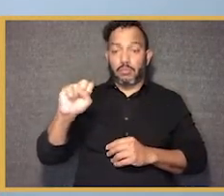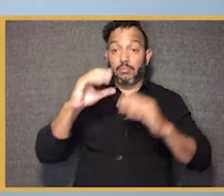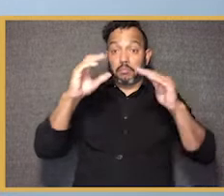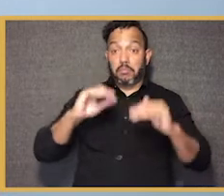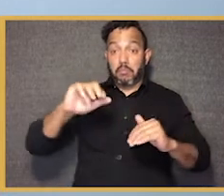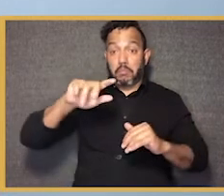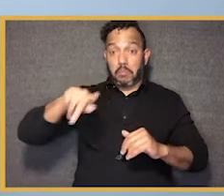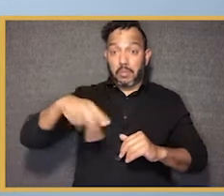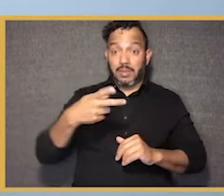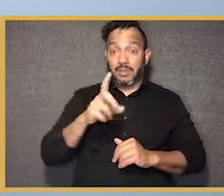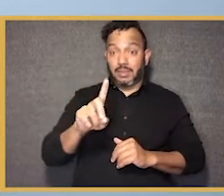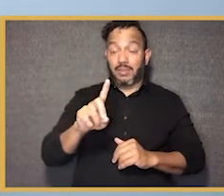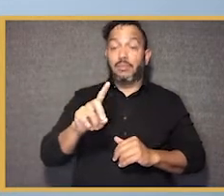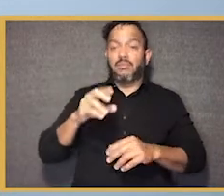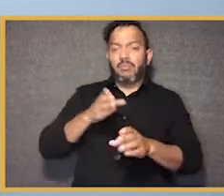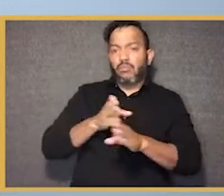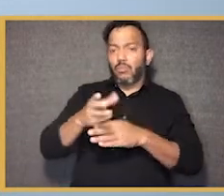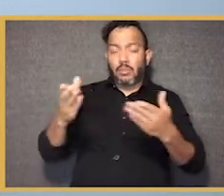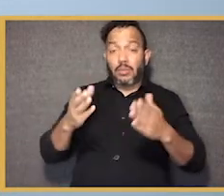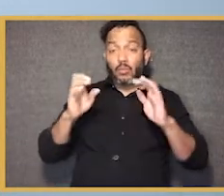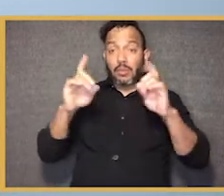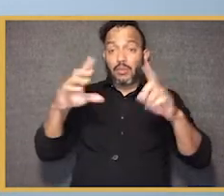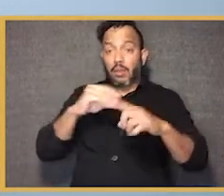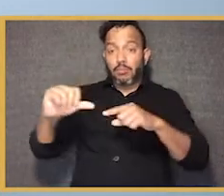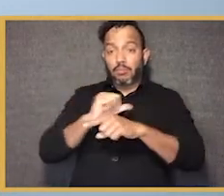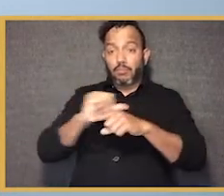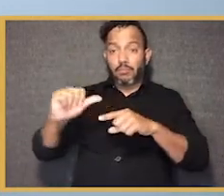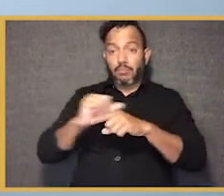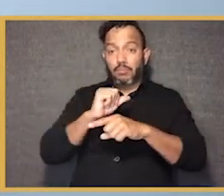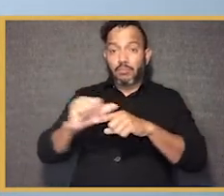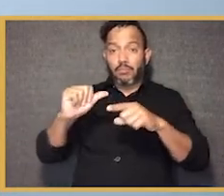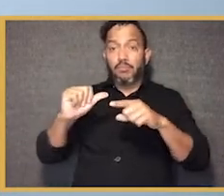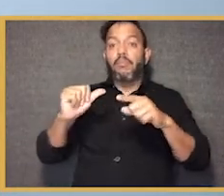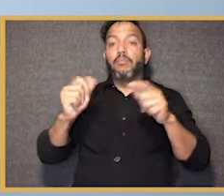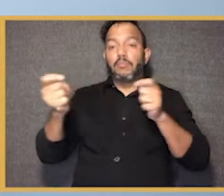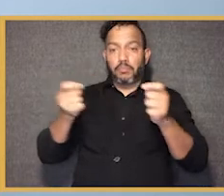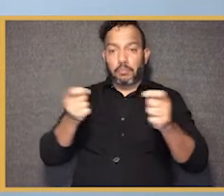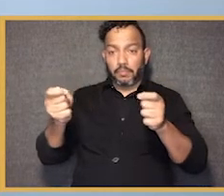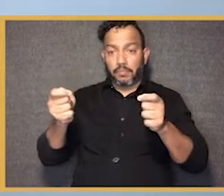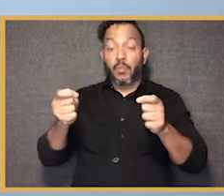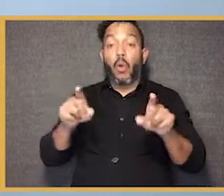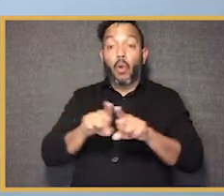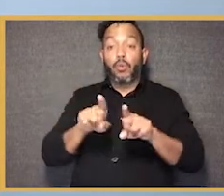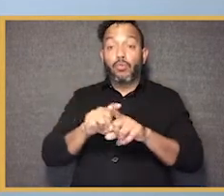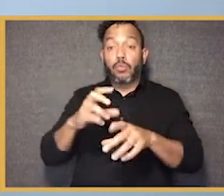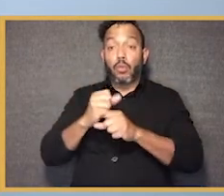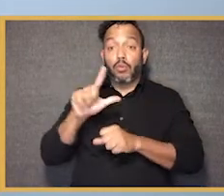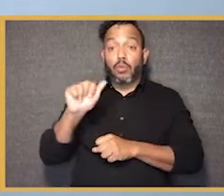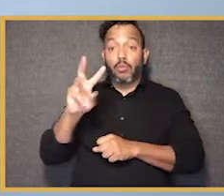studies and educational administrative practice, and his law degree from Yale University.